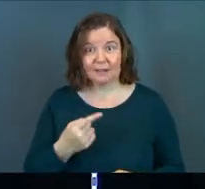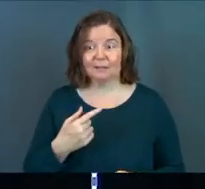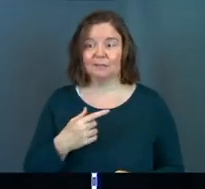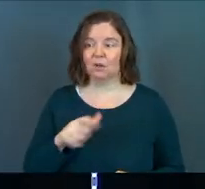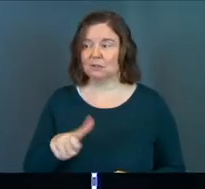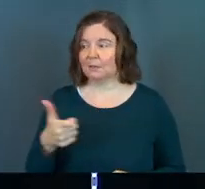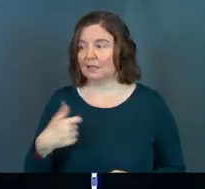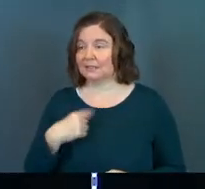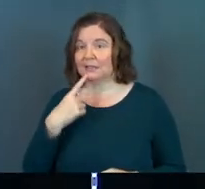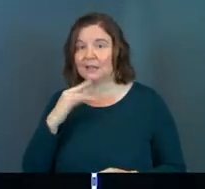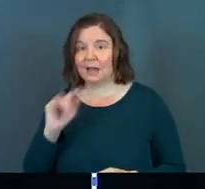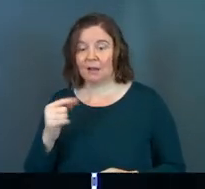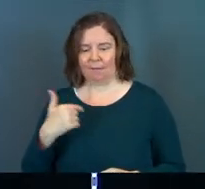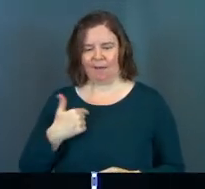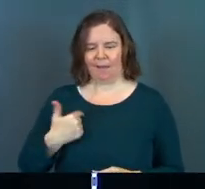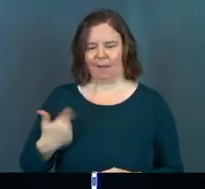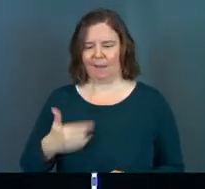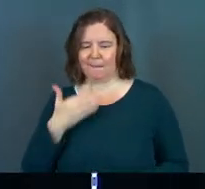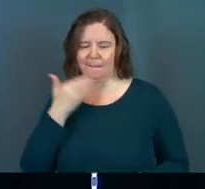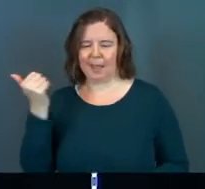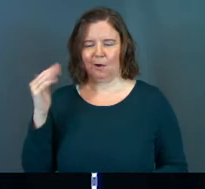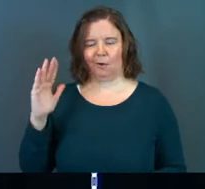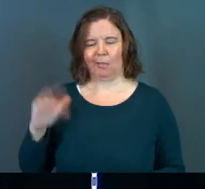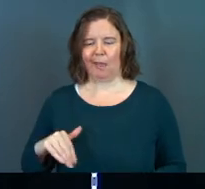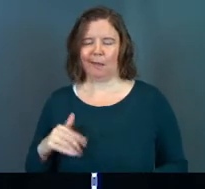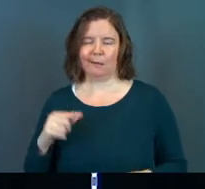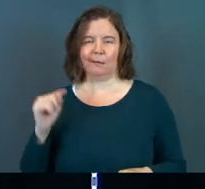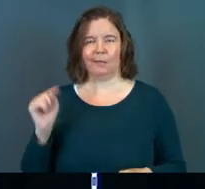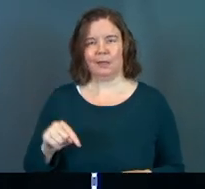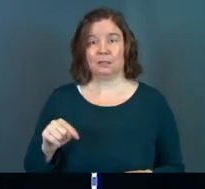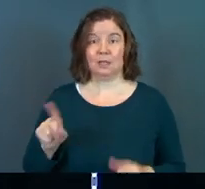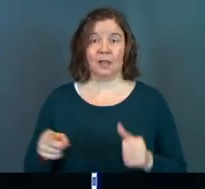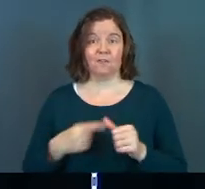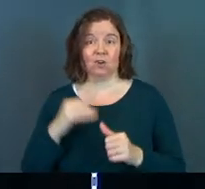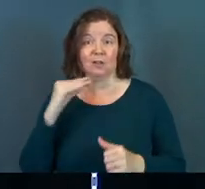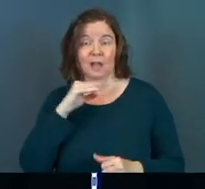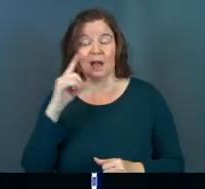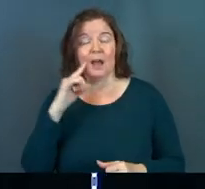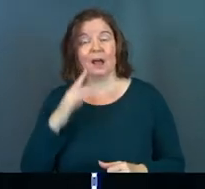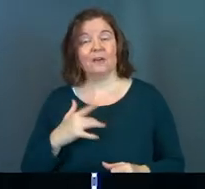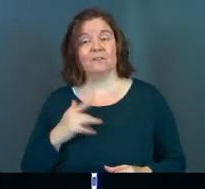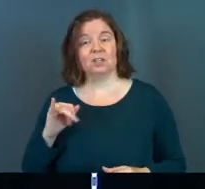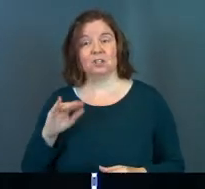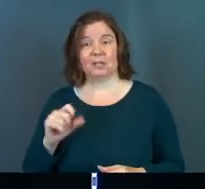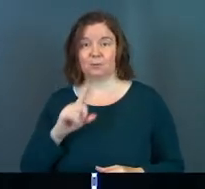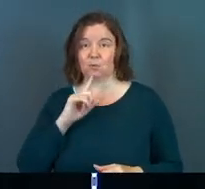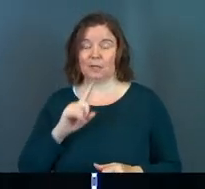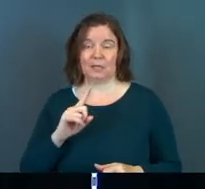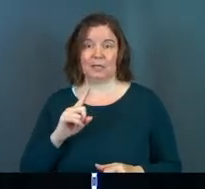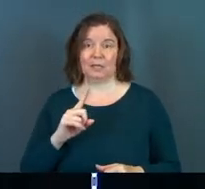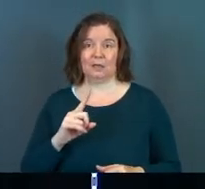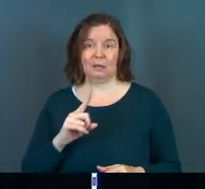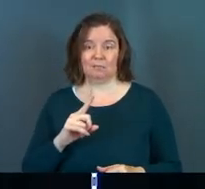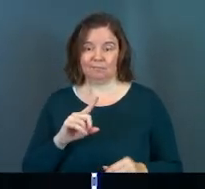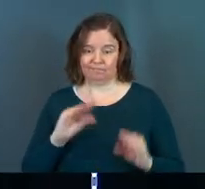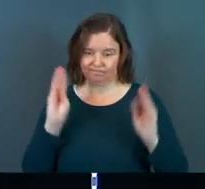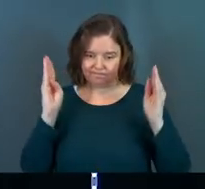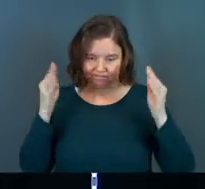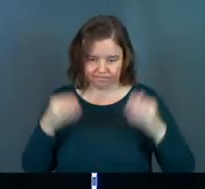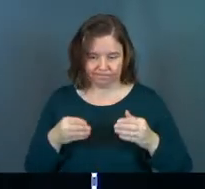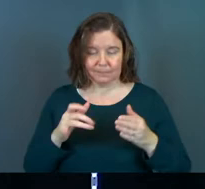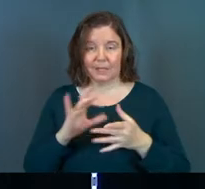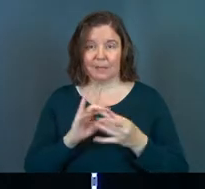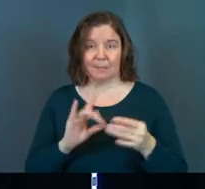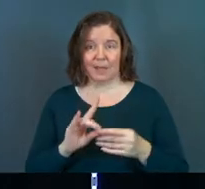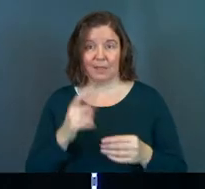else that you've been around has said it. I am better than. This first lie is where I feel like James is actually hitting home real hard in that passage that we